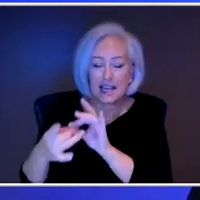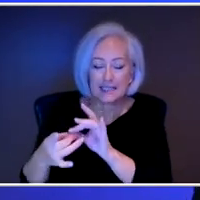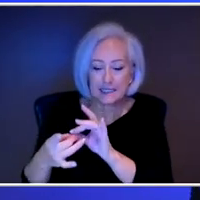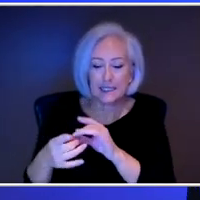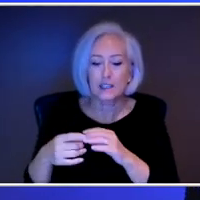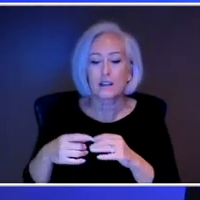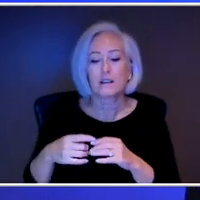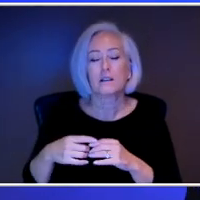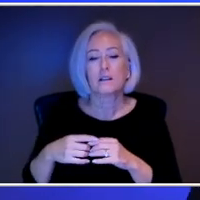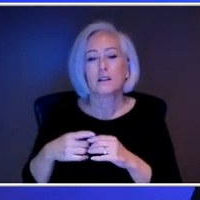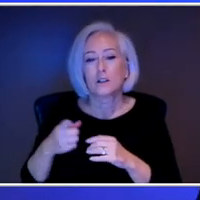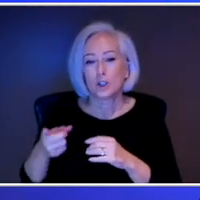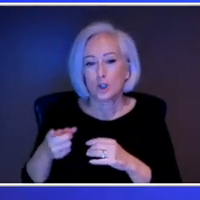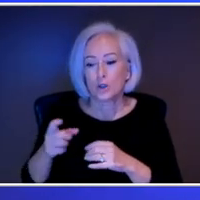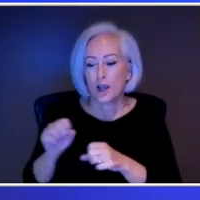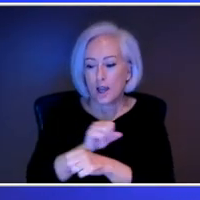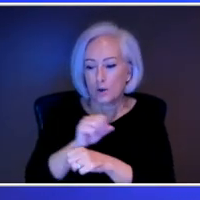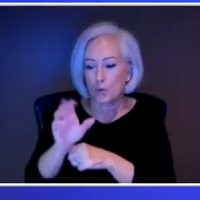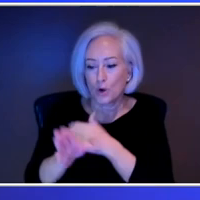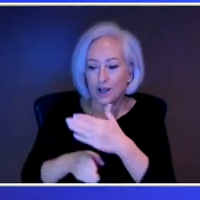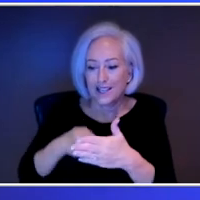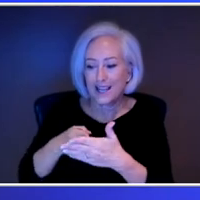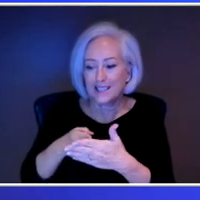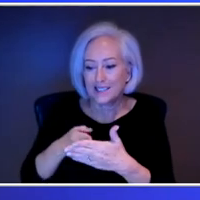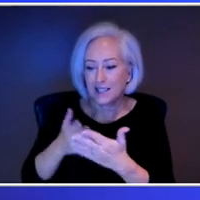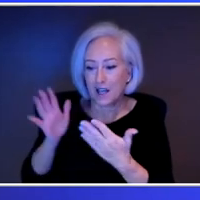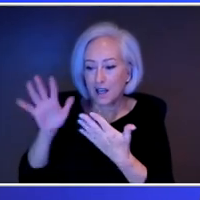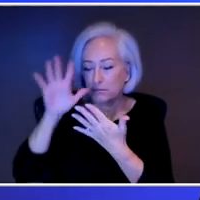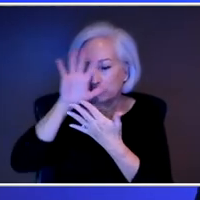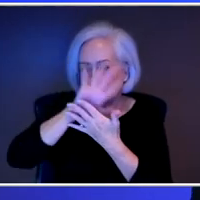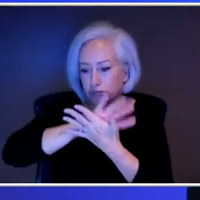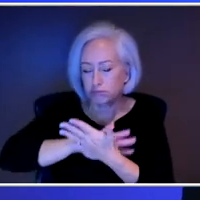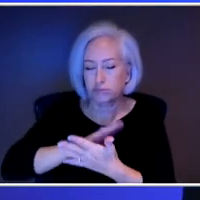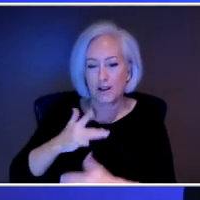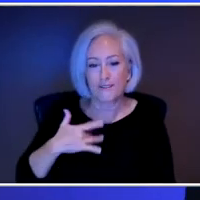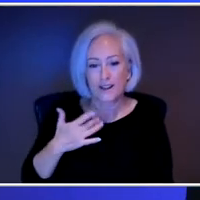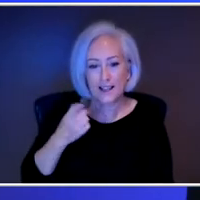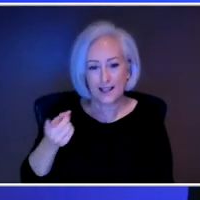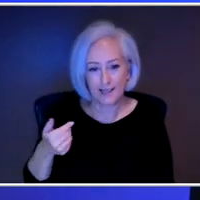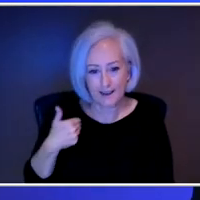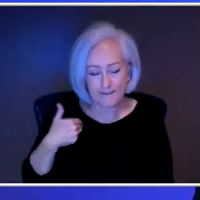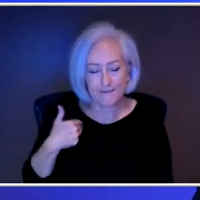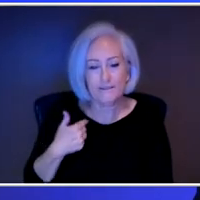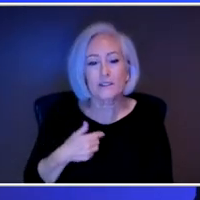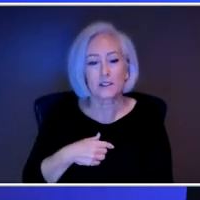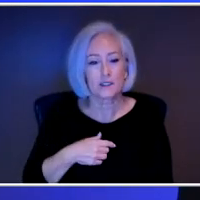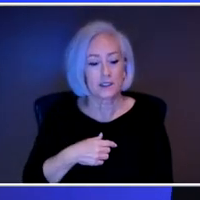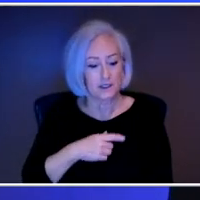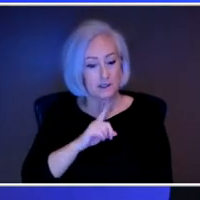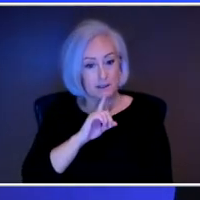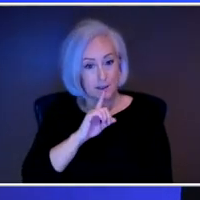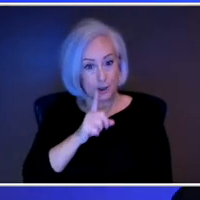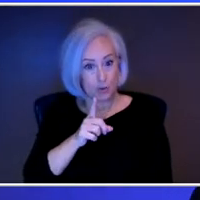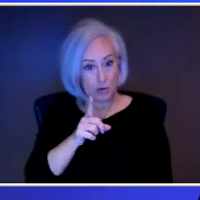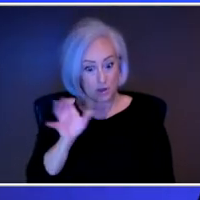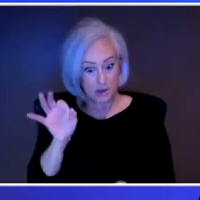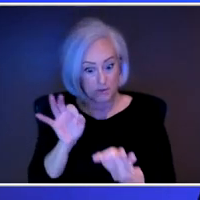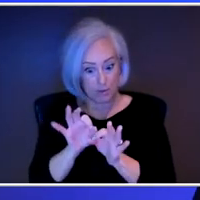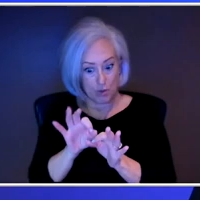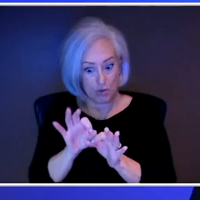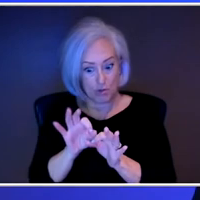work against that lens. So, yeah, there's a real significant potential afterwards for